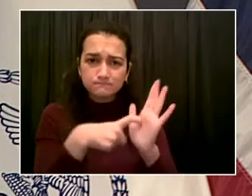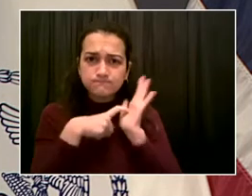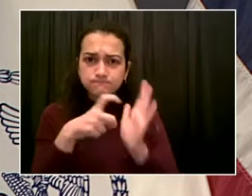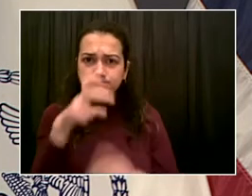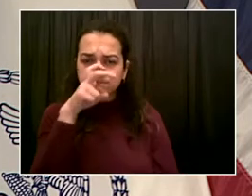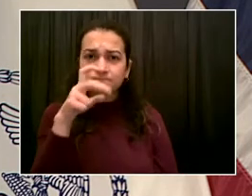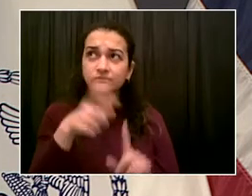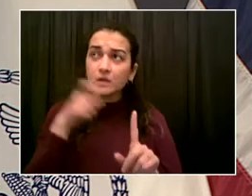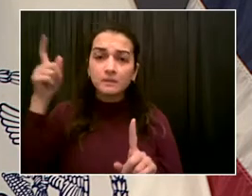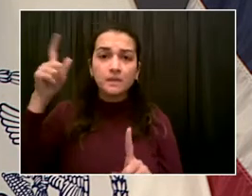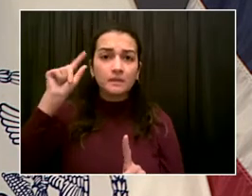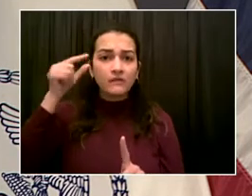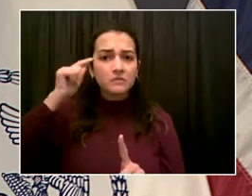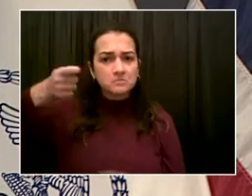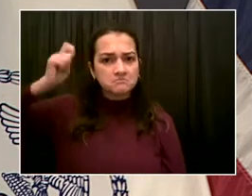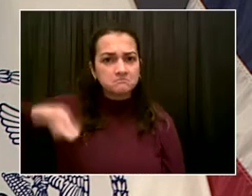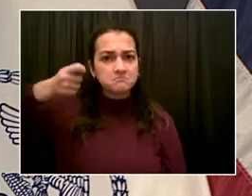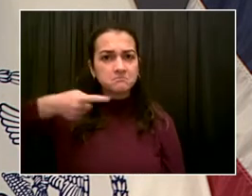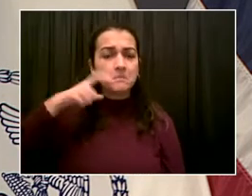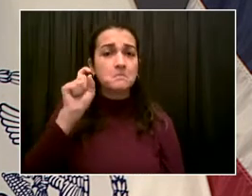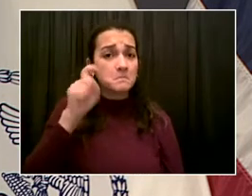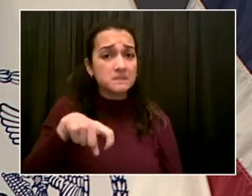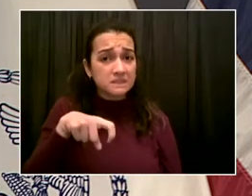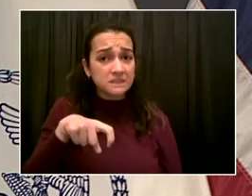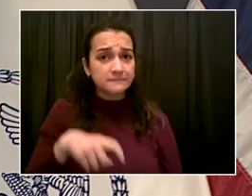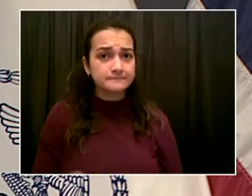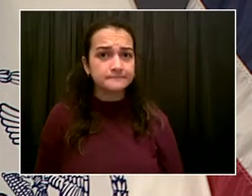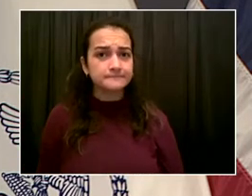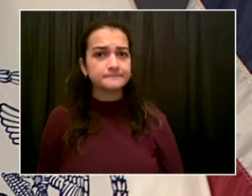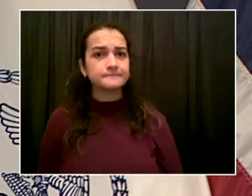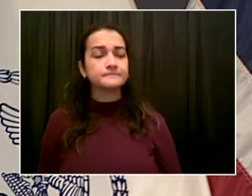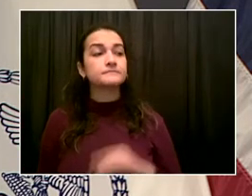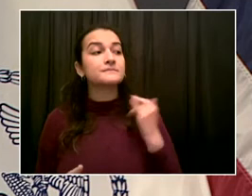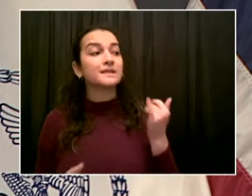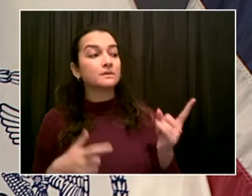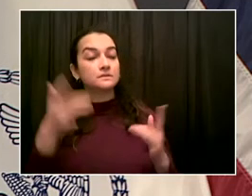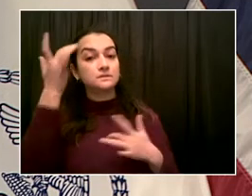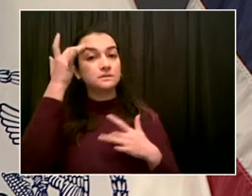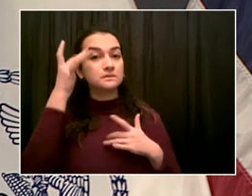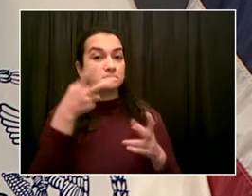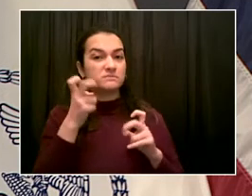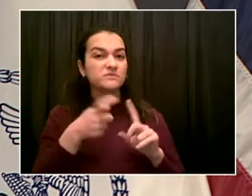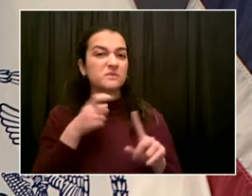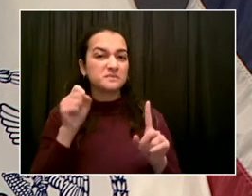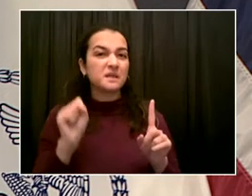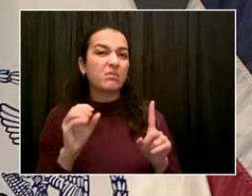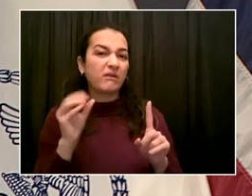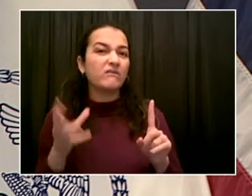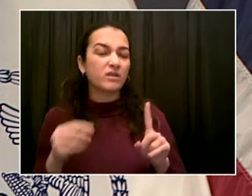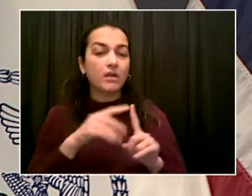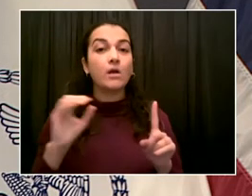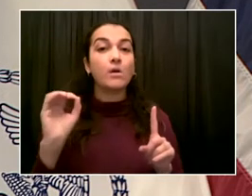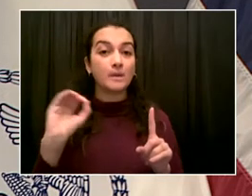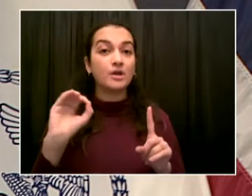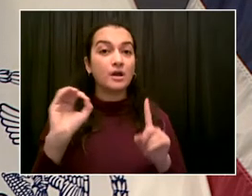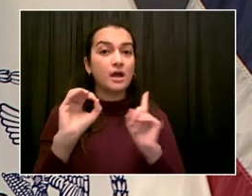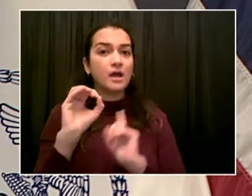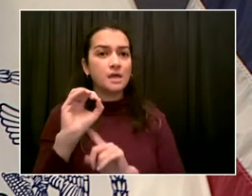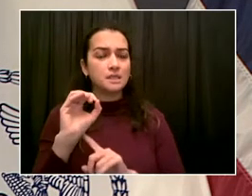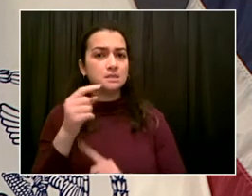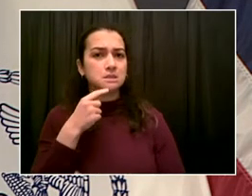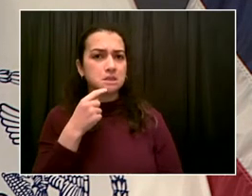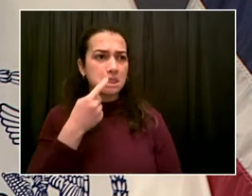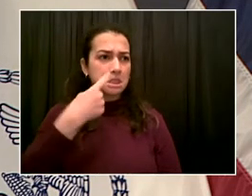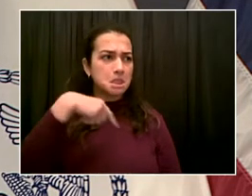about what we'll learn about Omicron in two to three weeks of study, why wouldn't you air on the safe